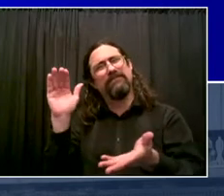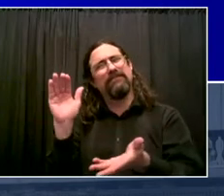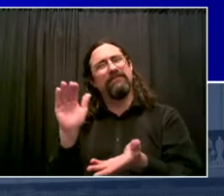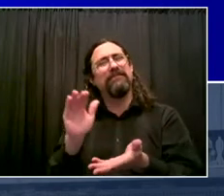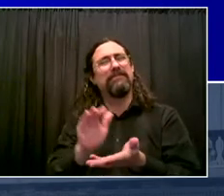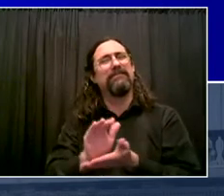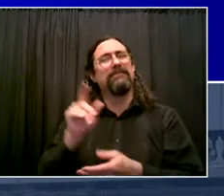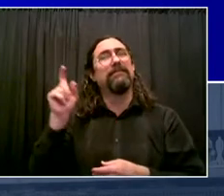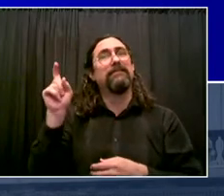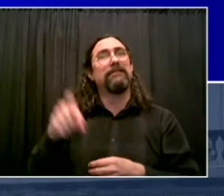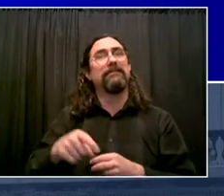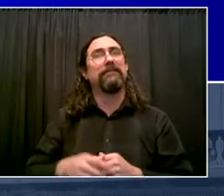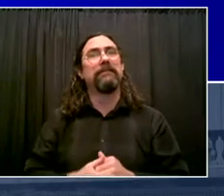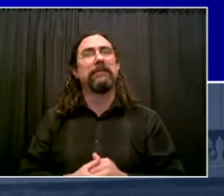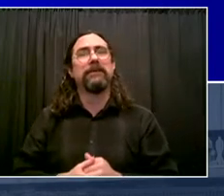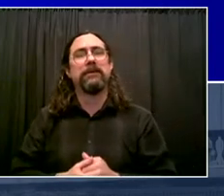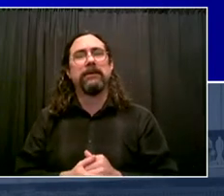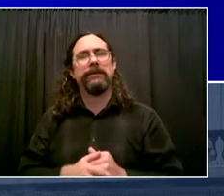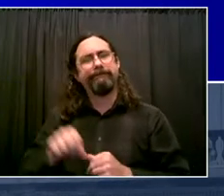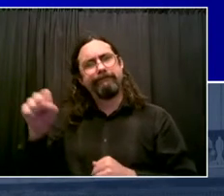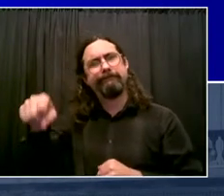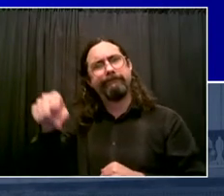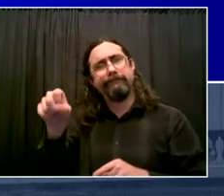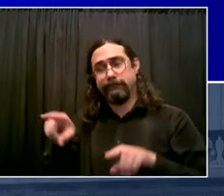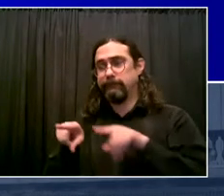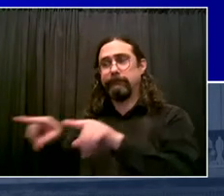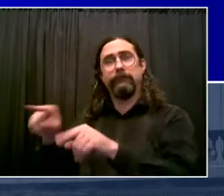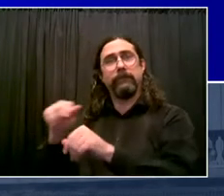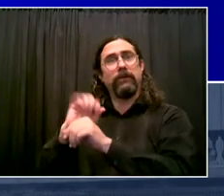city, so we need Congress to act.